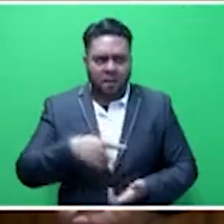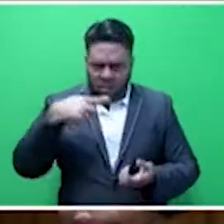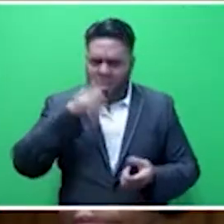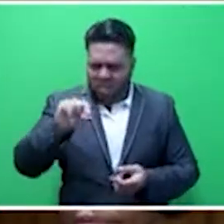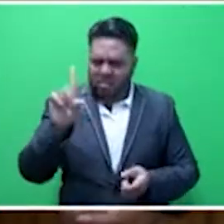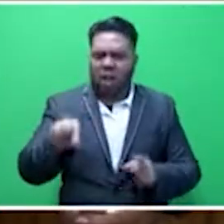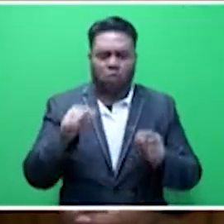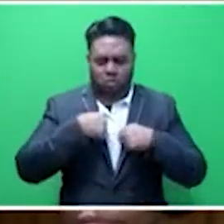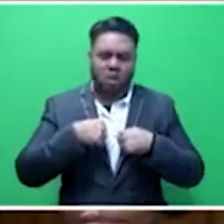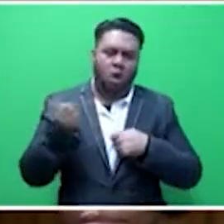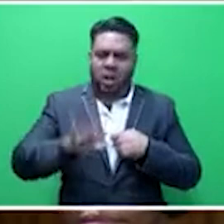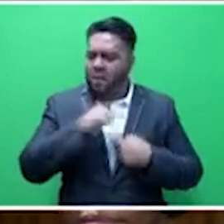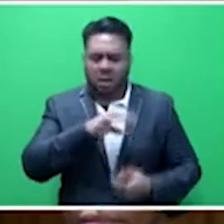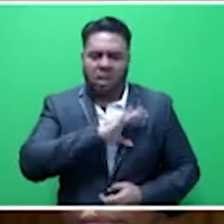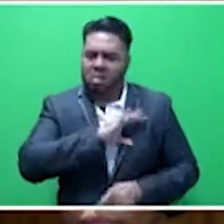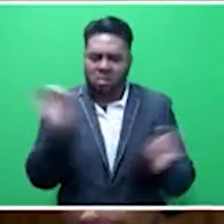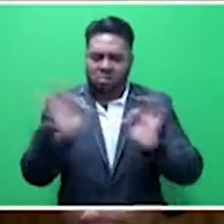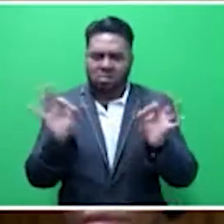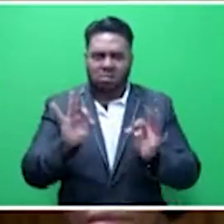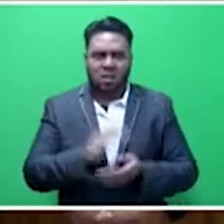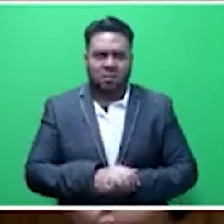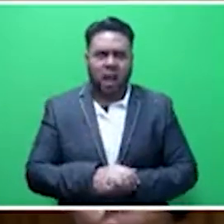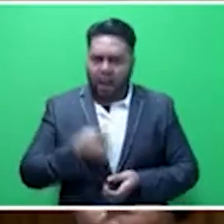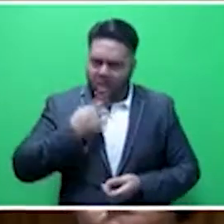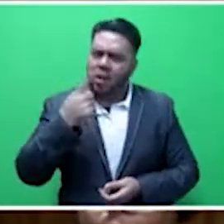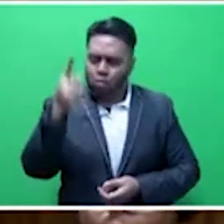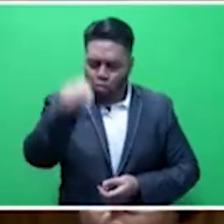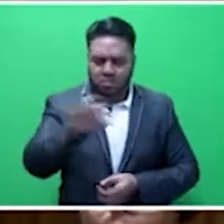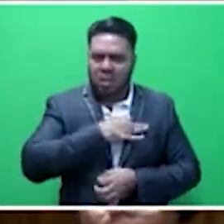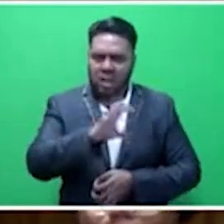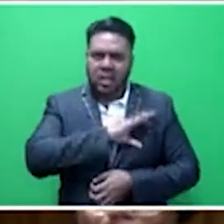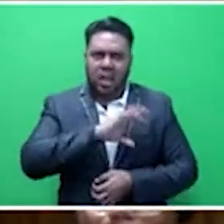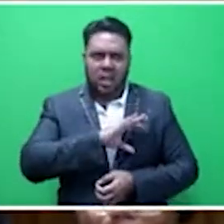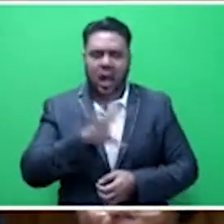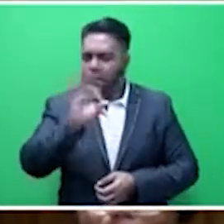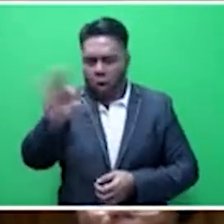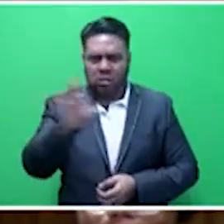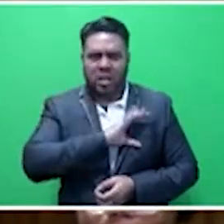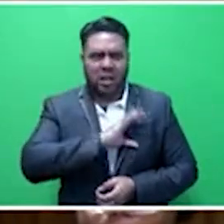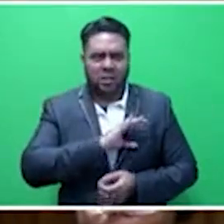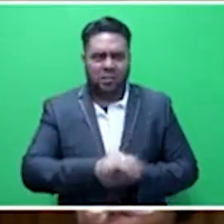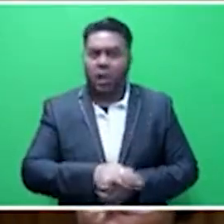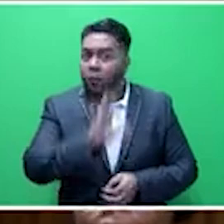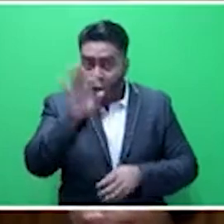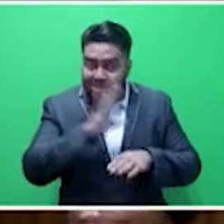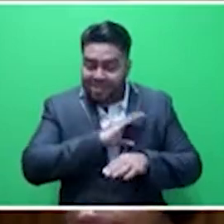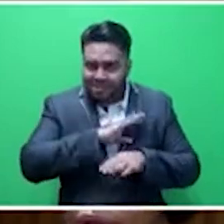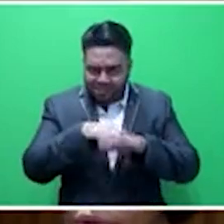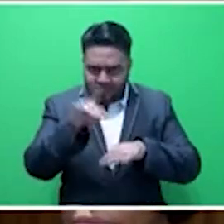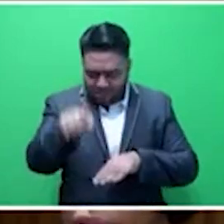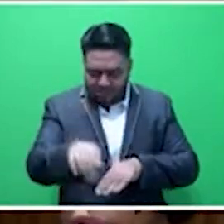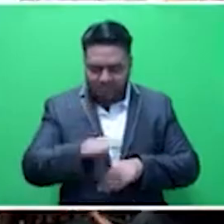me. I am not scared of anything. Seriously, I am telling you. Don't say I am not scared. Thank you, Honourable Speaker.